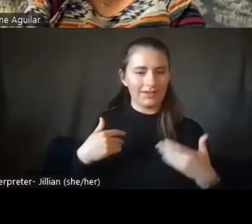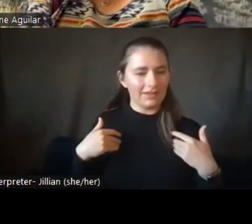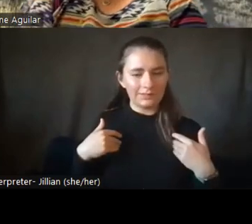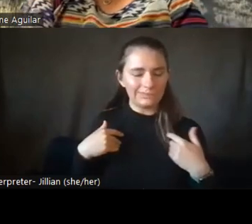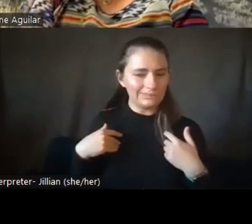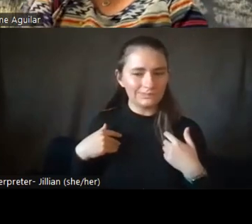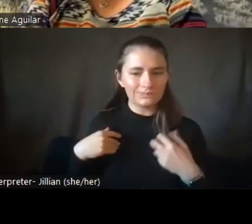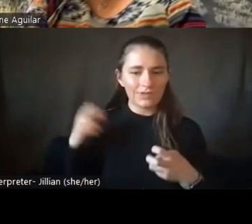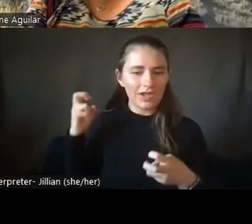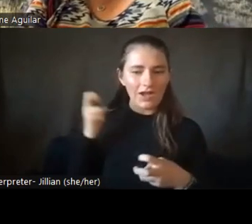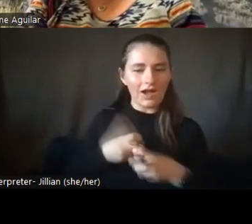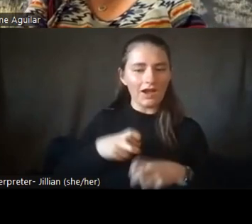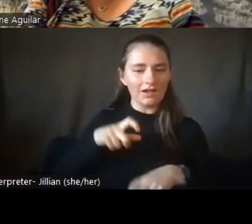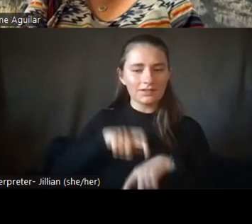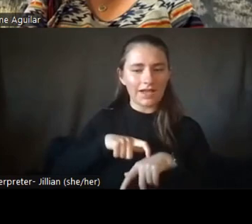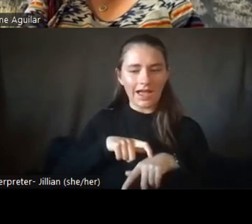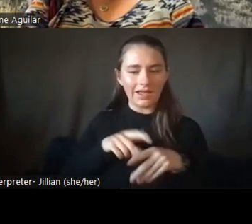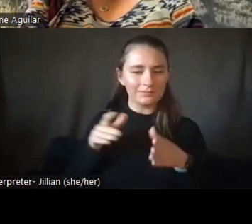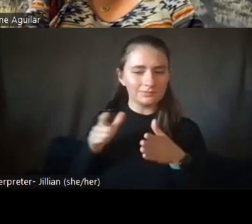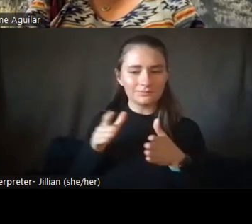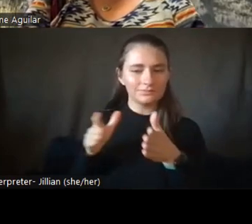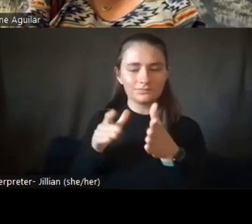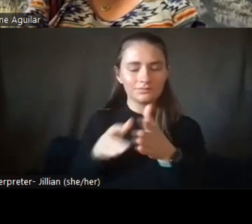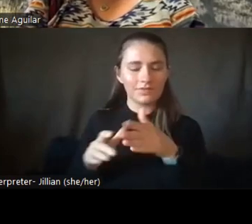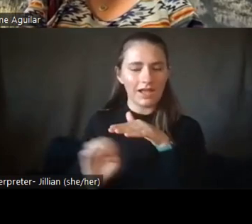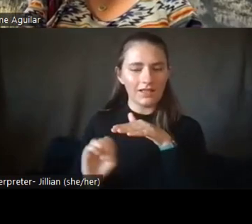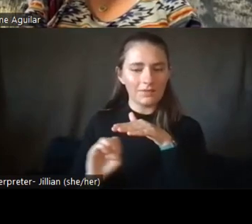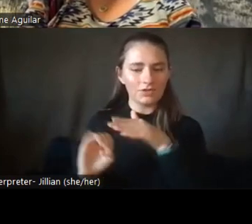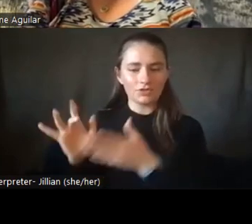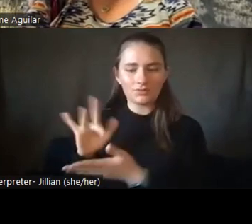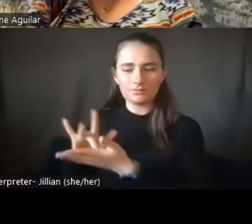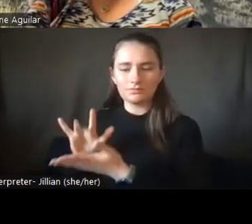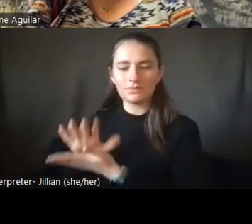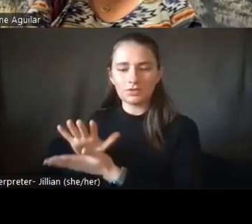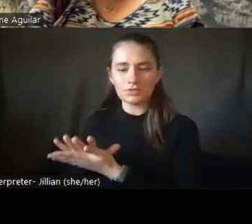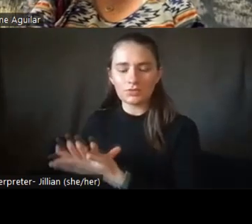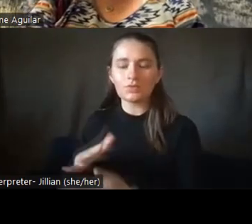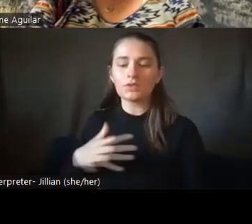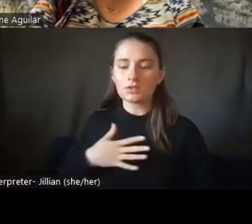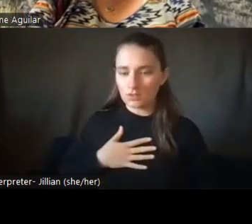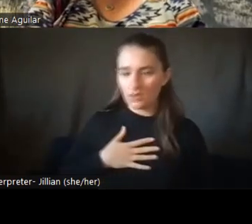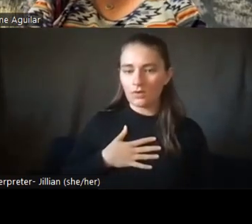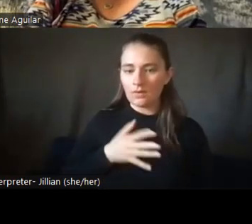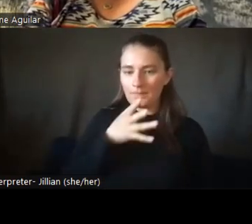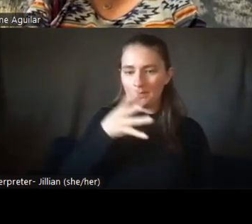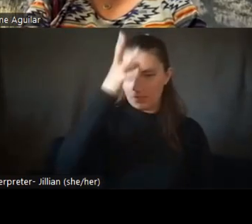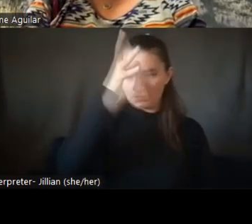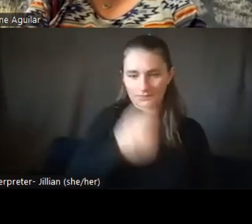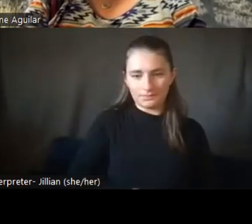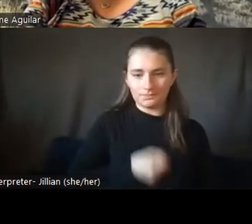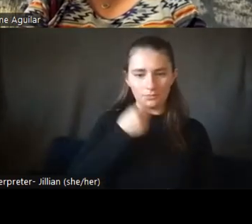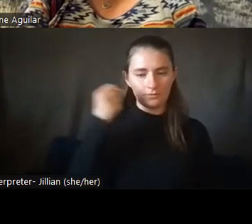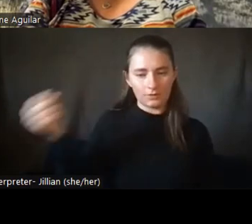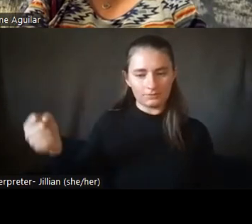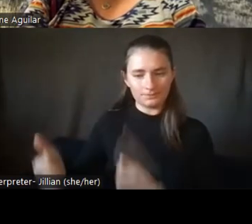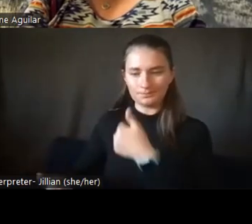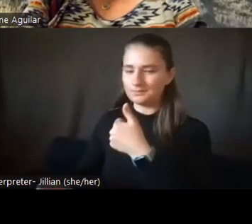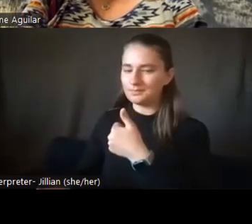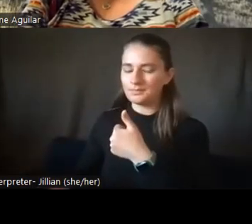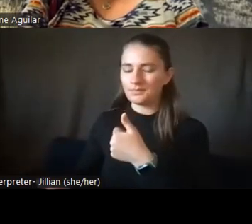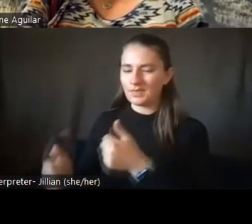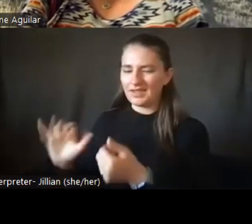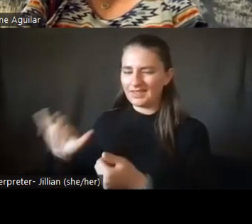elementary and high school, and so my parents moved us to a predominantly white community where I was